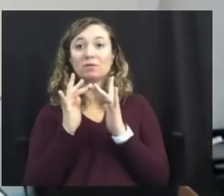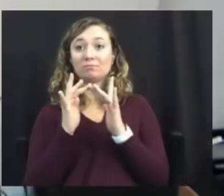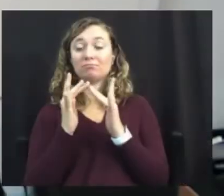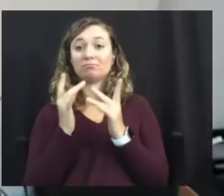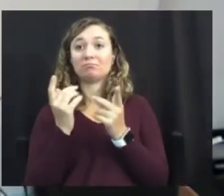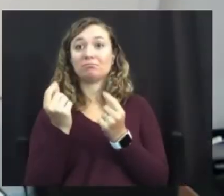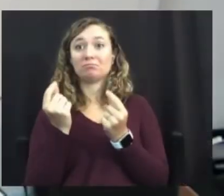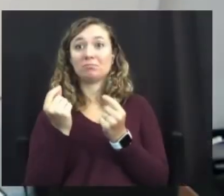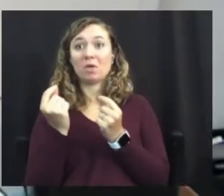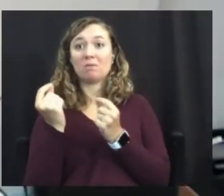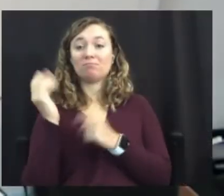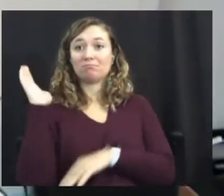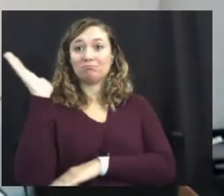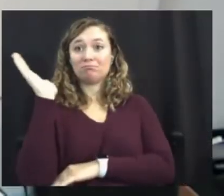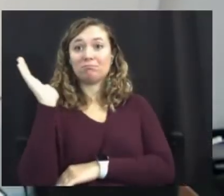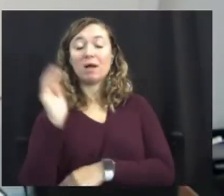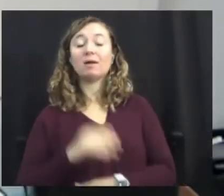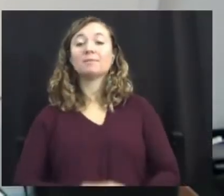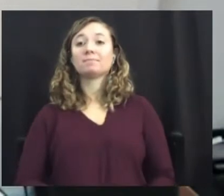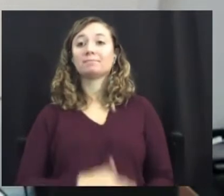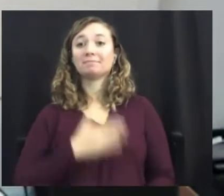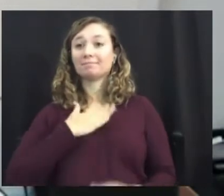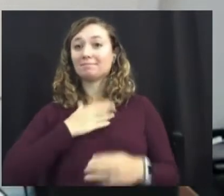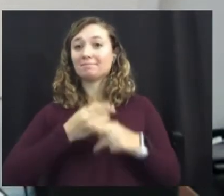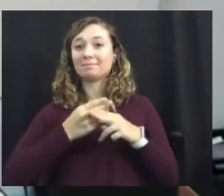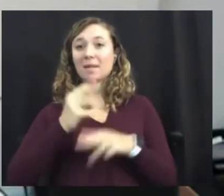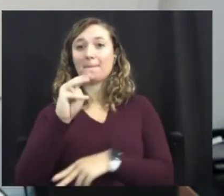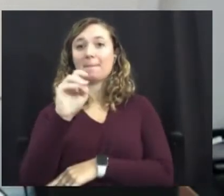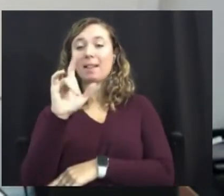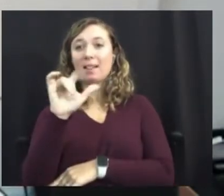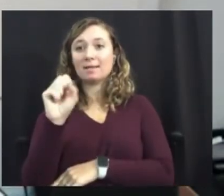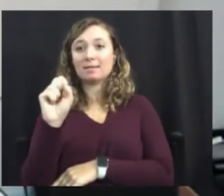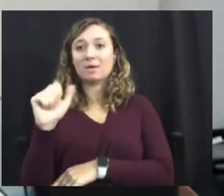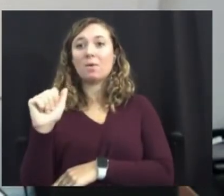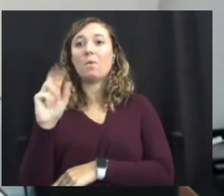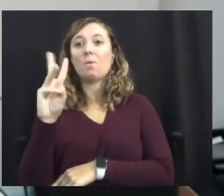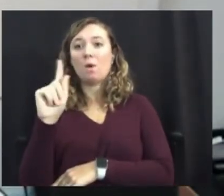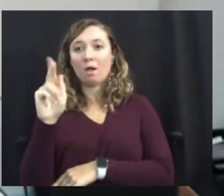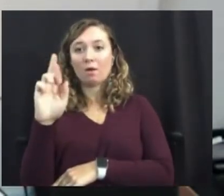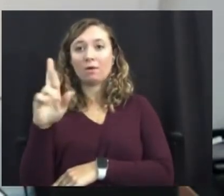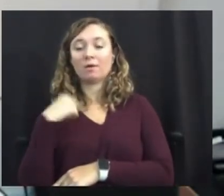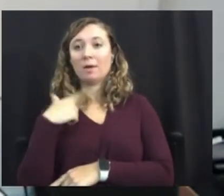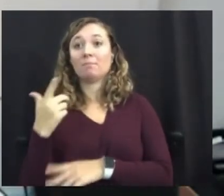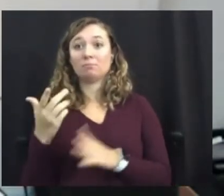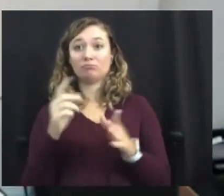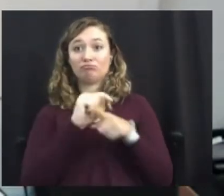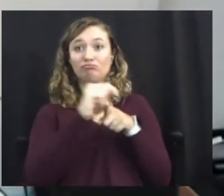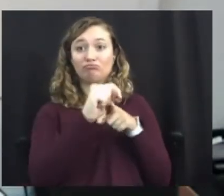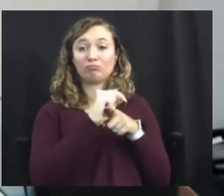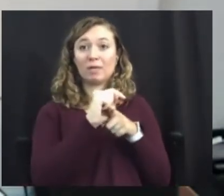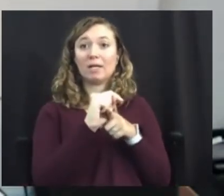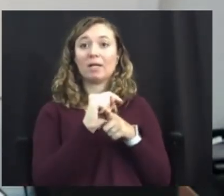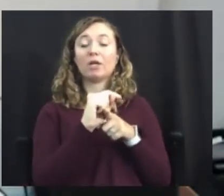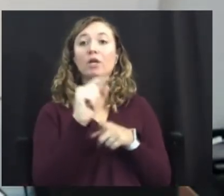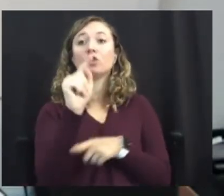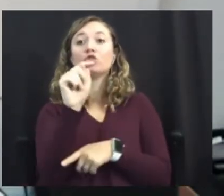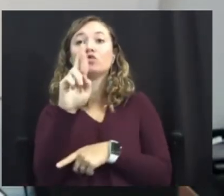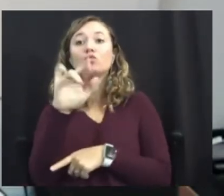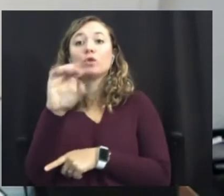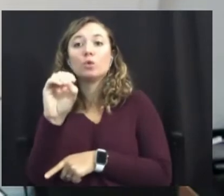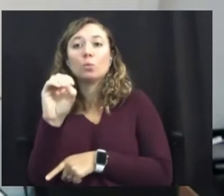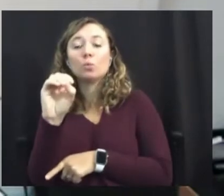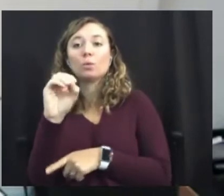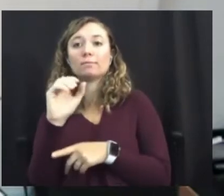My name is Melissa Walker, and I am the director of the TRIO Training Academy at Penn State University. The TRIO Training Academy was